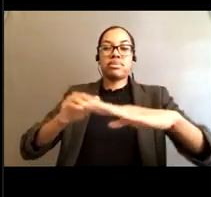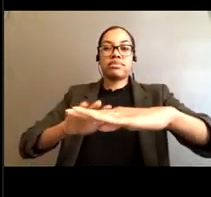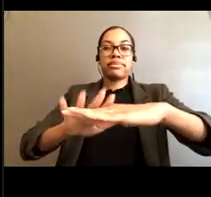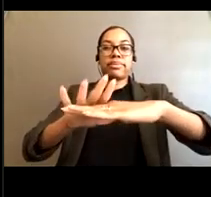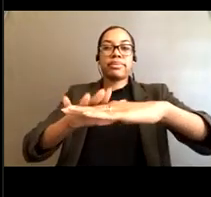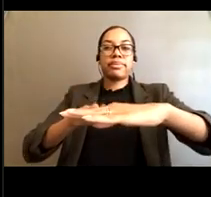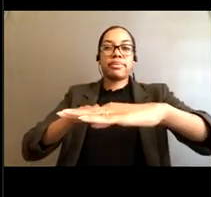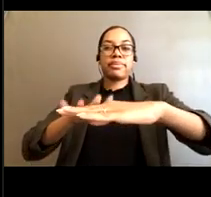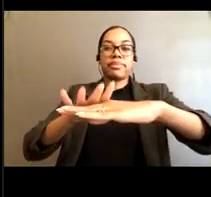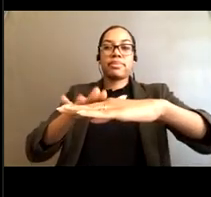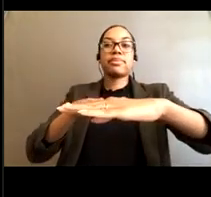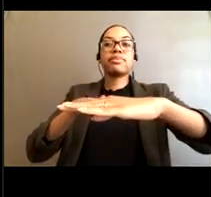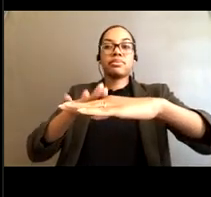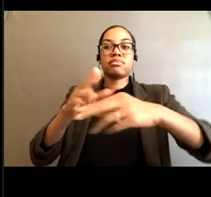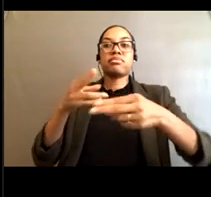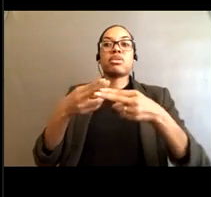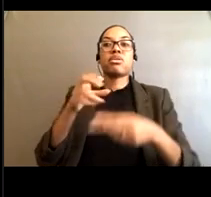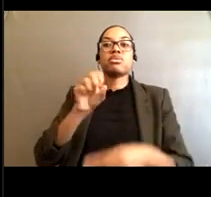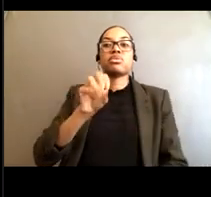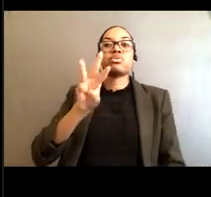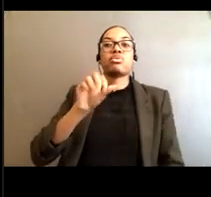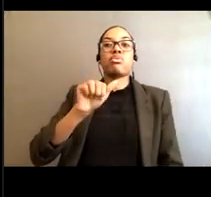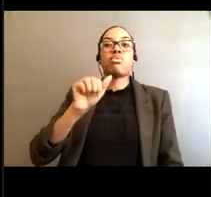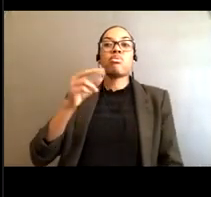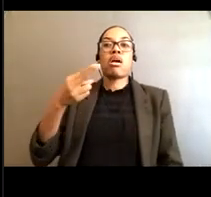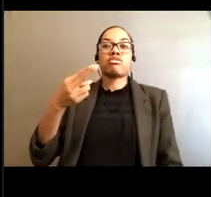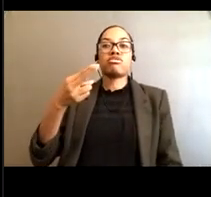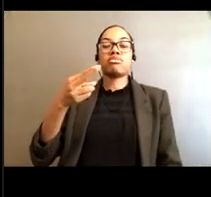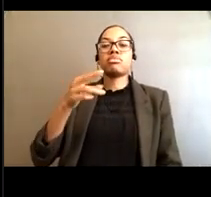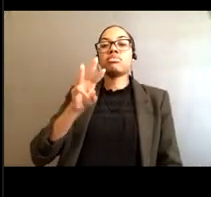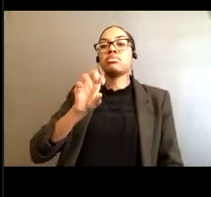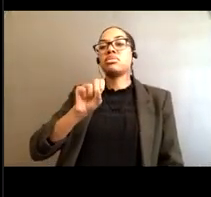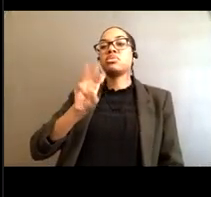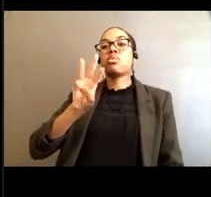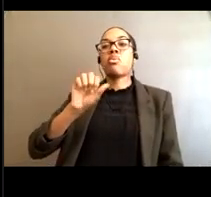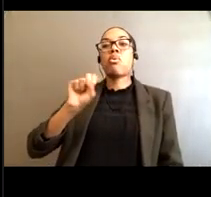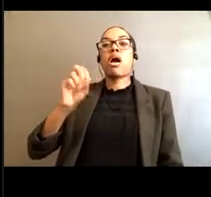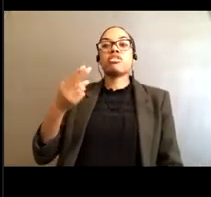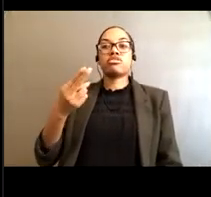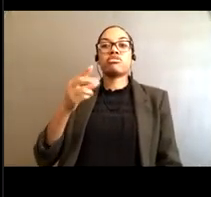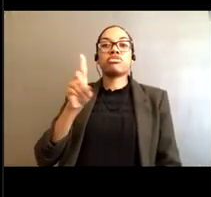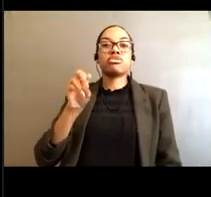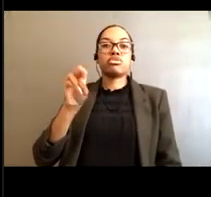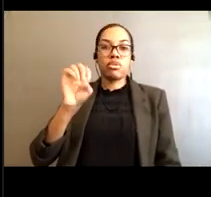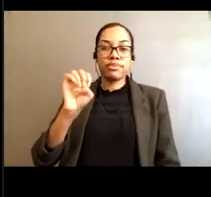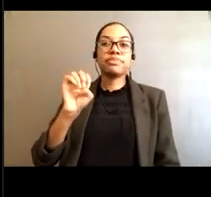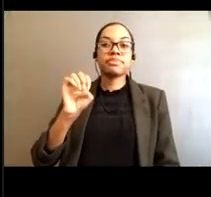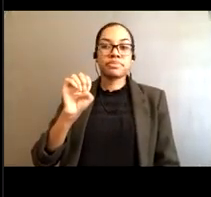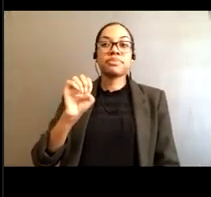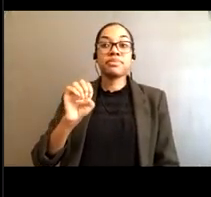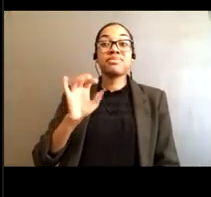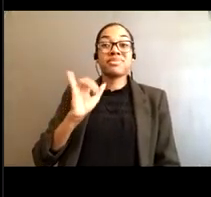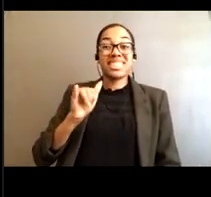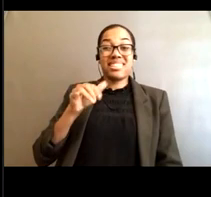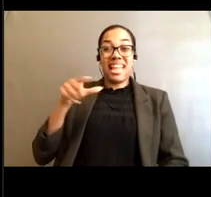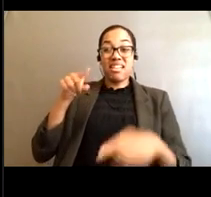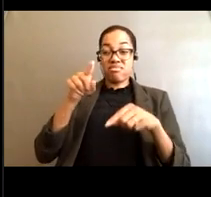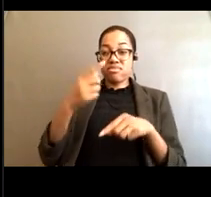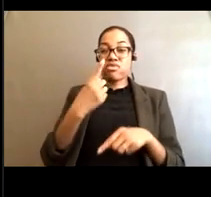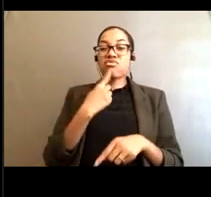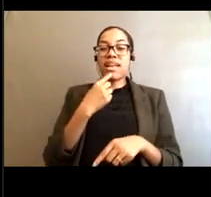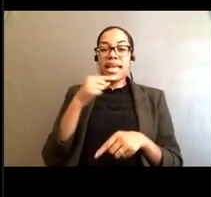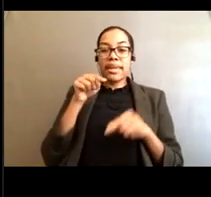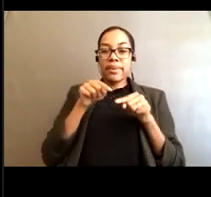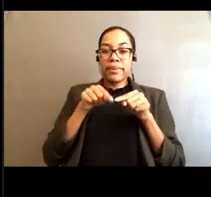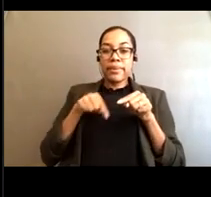runs up onto the beach. So, that area highlighted in this oval, this is the area where we would find the rip